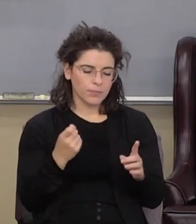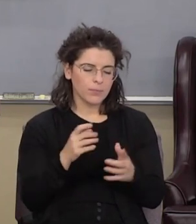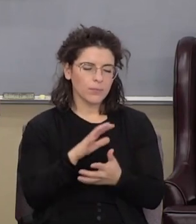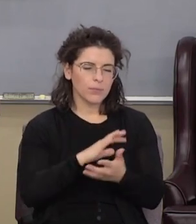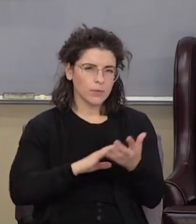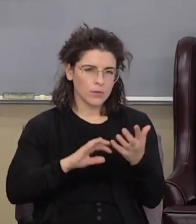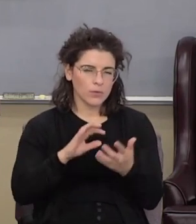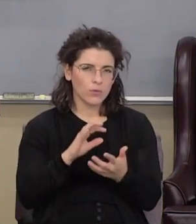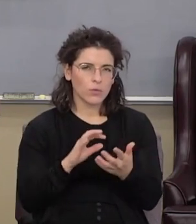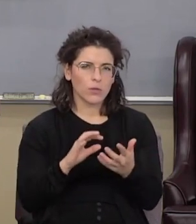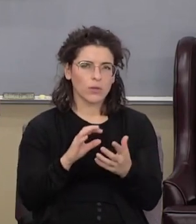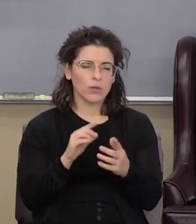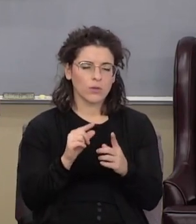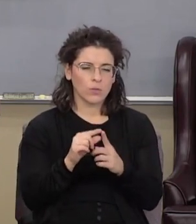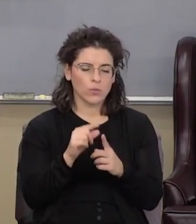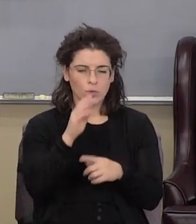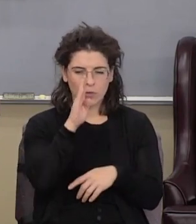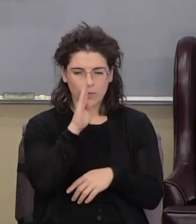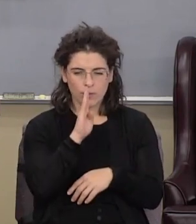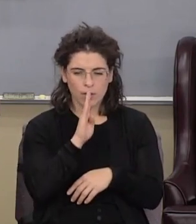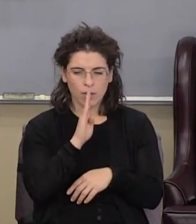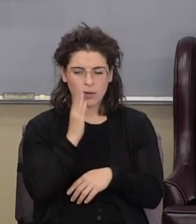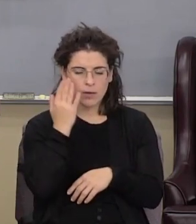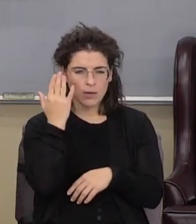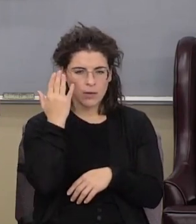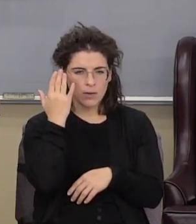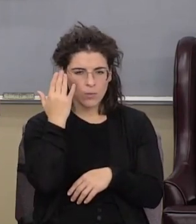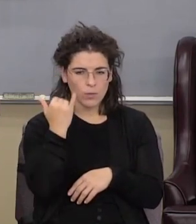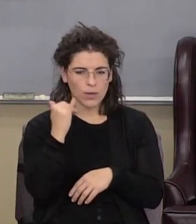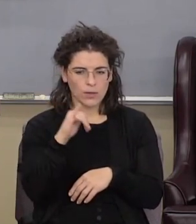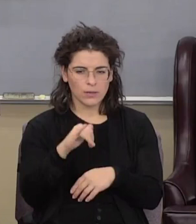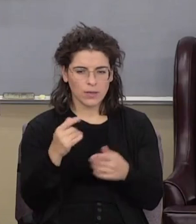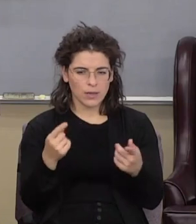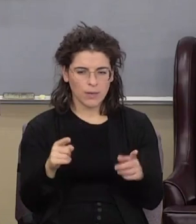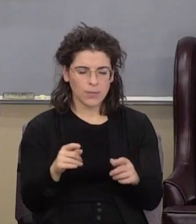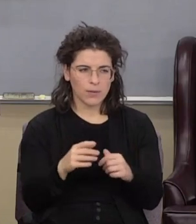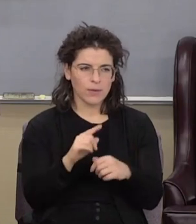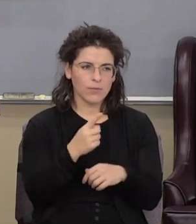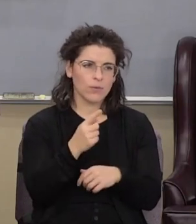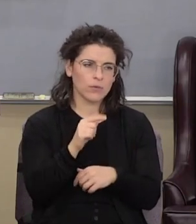distorting the word of God now why does that happen 1st Timothy chapter 3